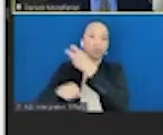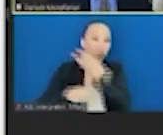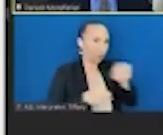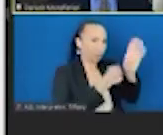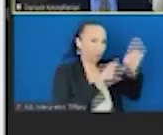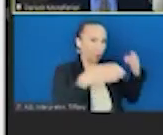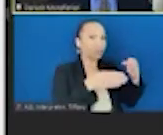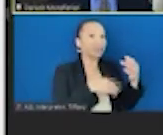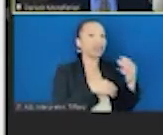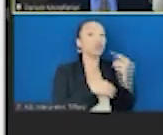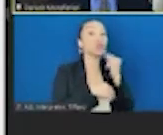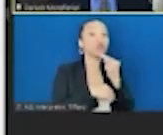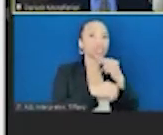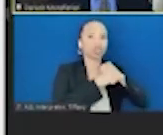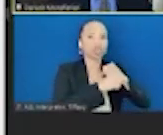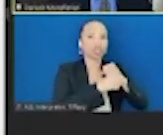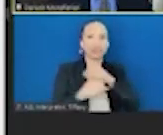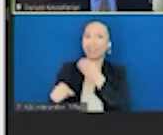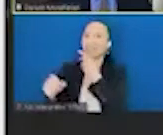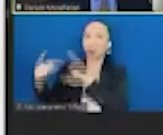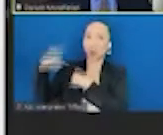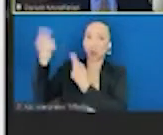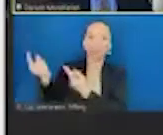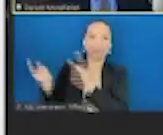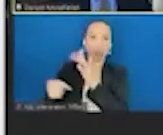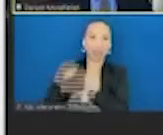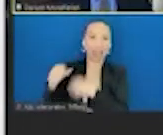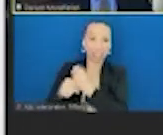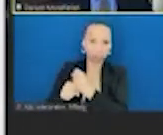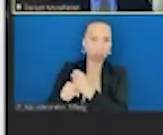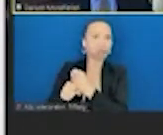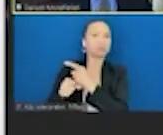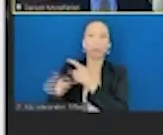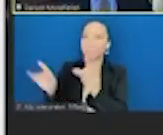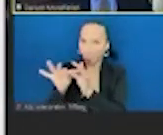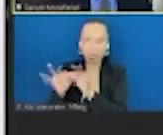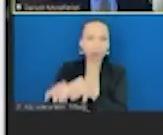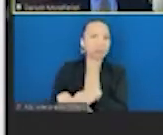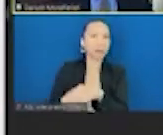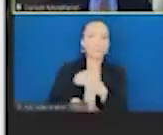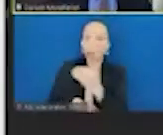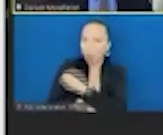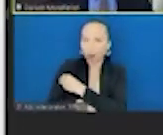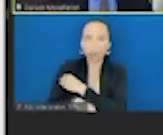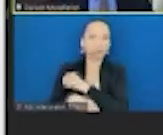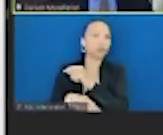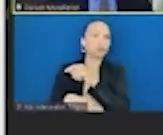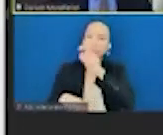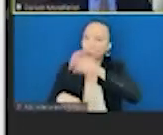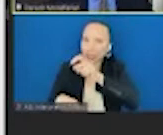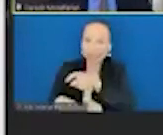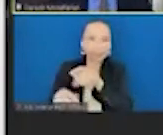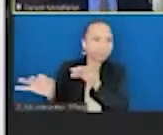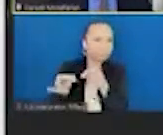security and food insecurity for the last 25 years, and it's been very important and very powerful to address problems of food access and